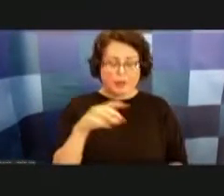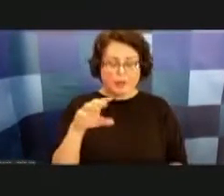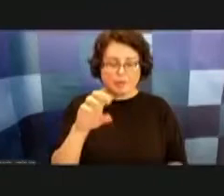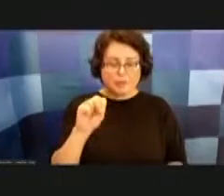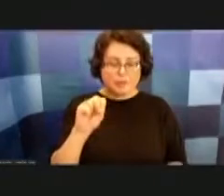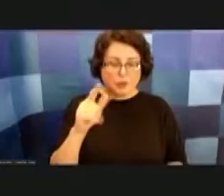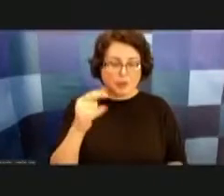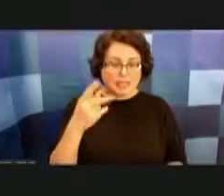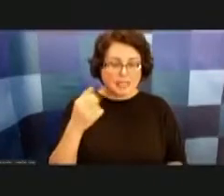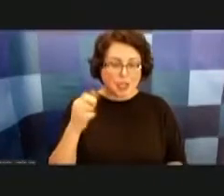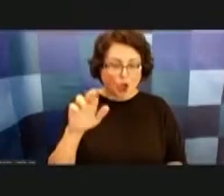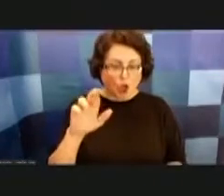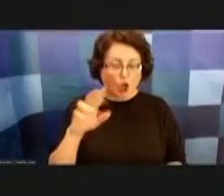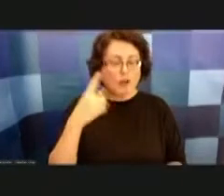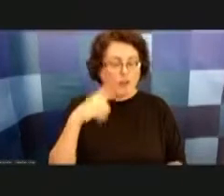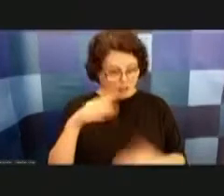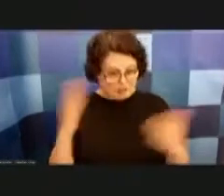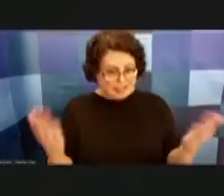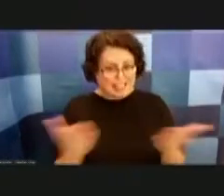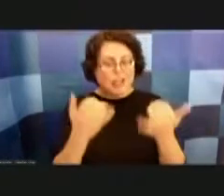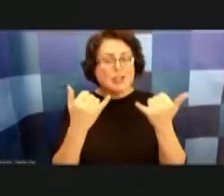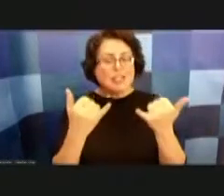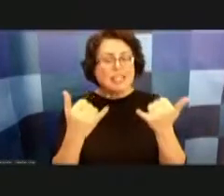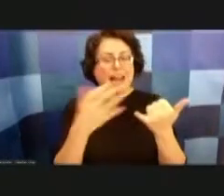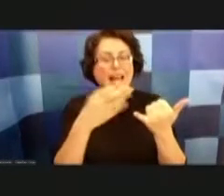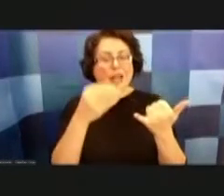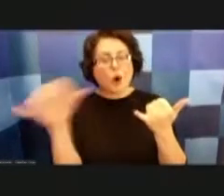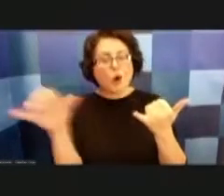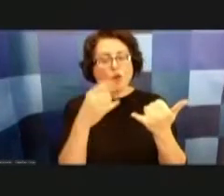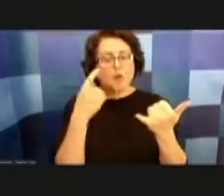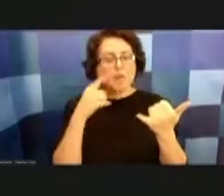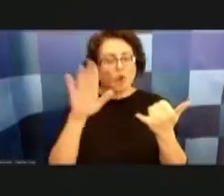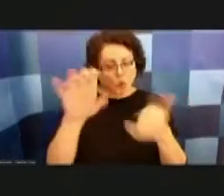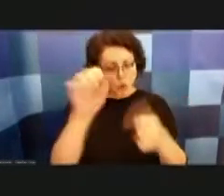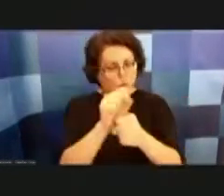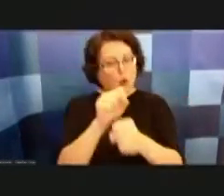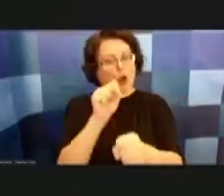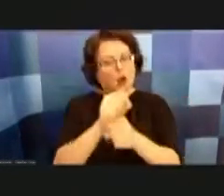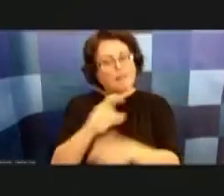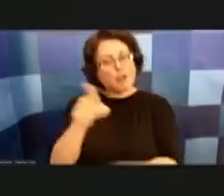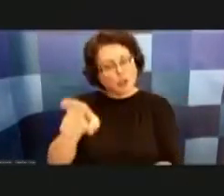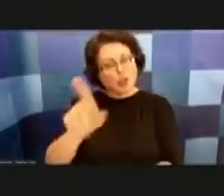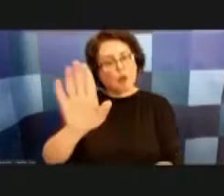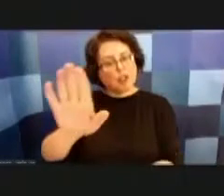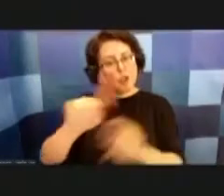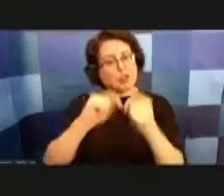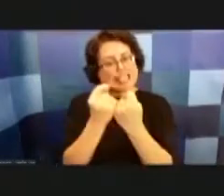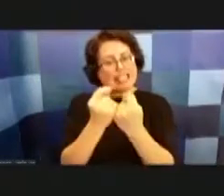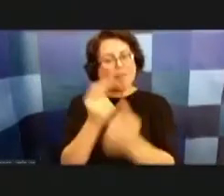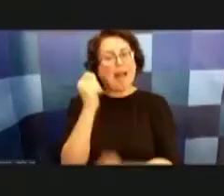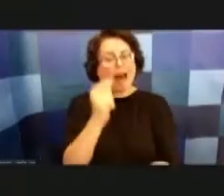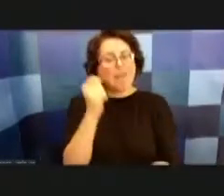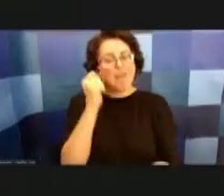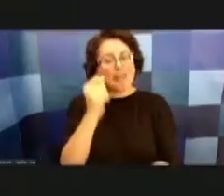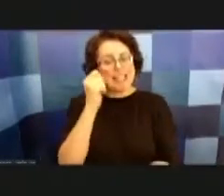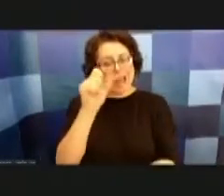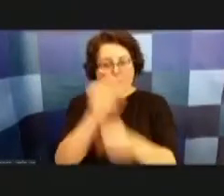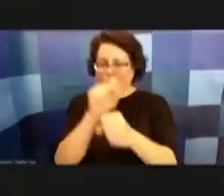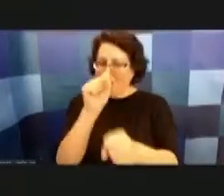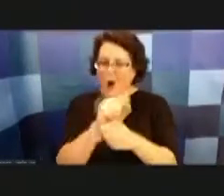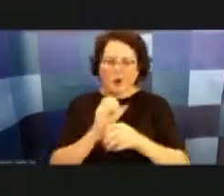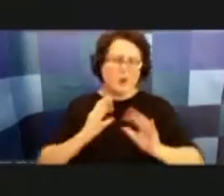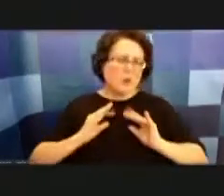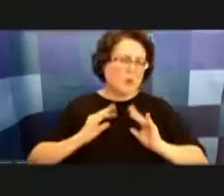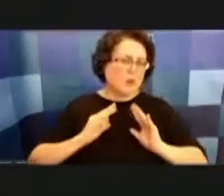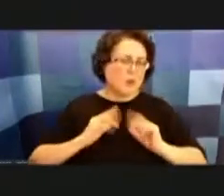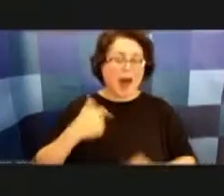being here today but most importantly for the work that you and your team do every single day i know that um you can